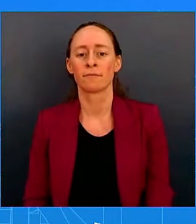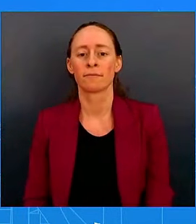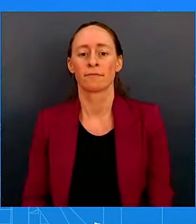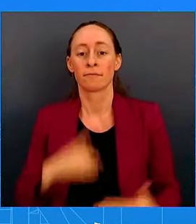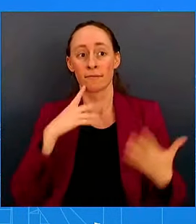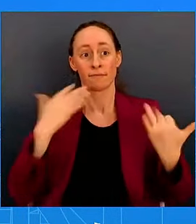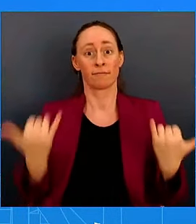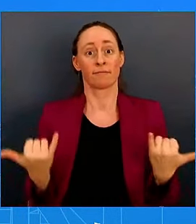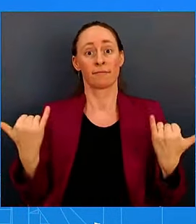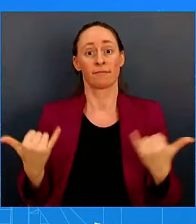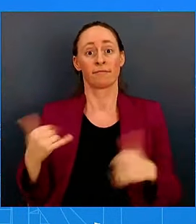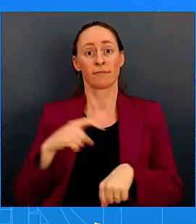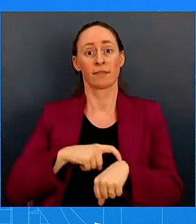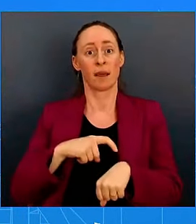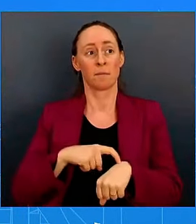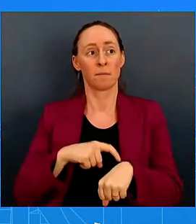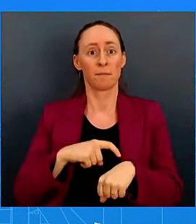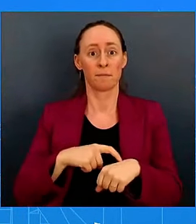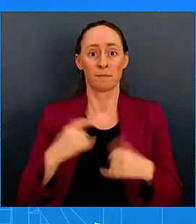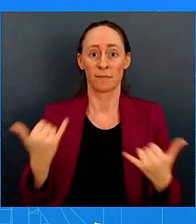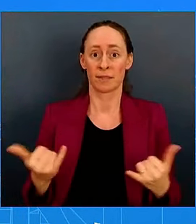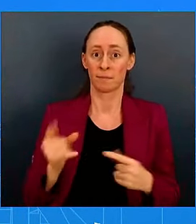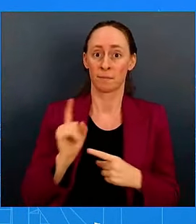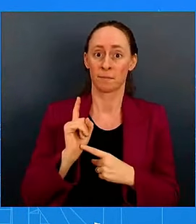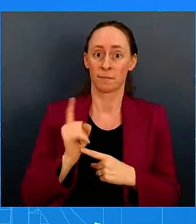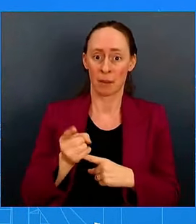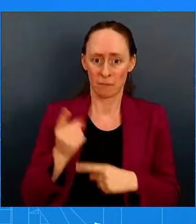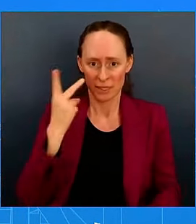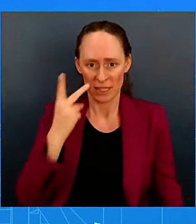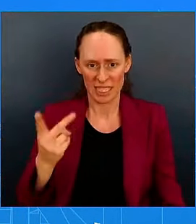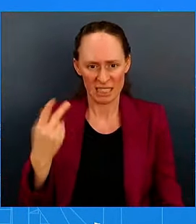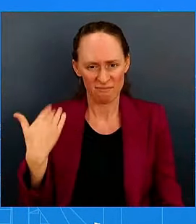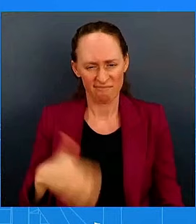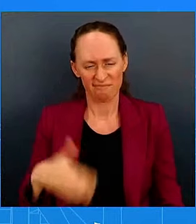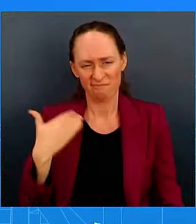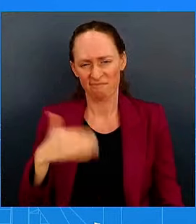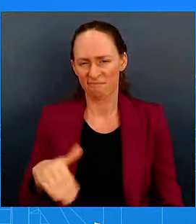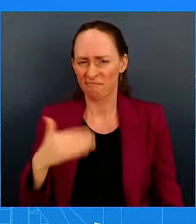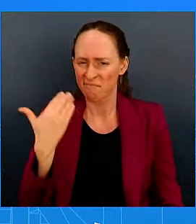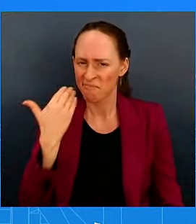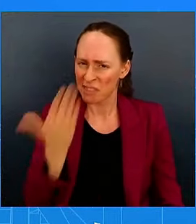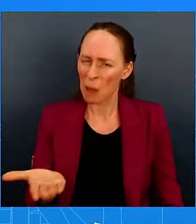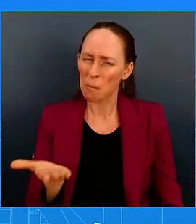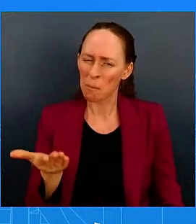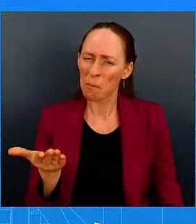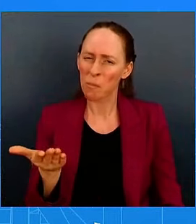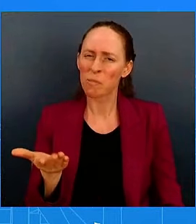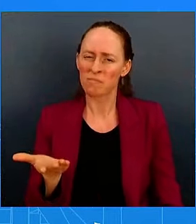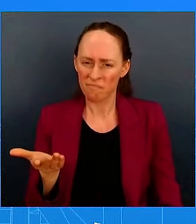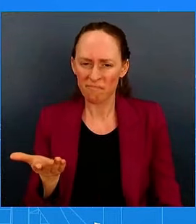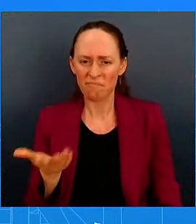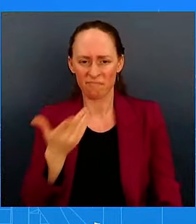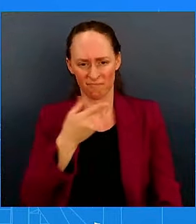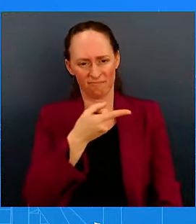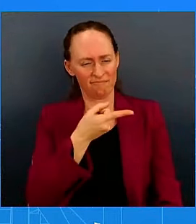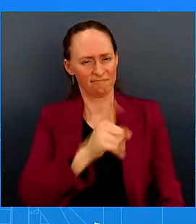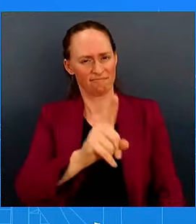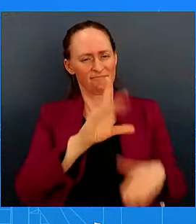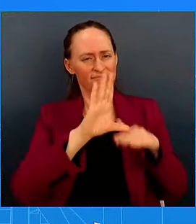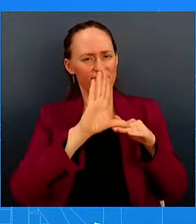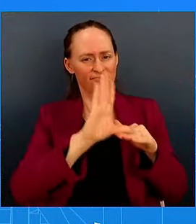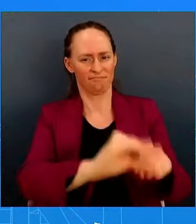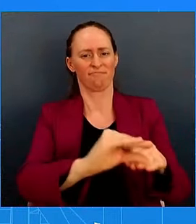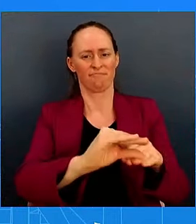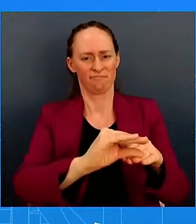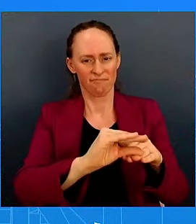that we all witnessed, it was shameful. It was shameful insults and abusive treatment of an Arab American